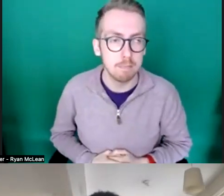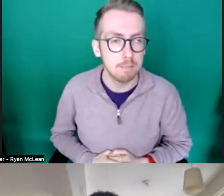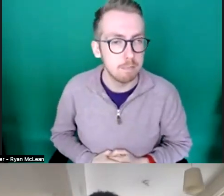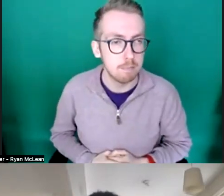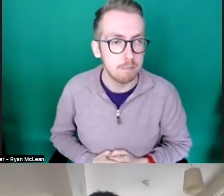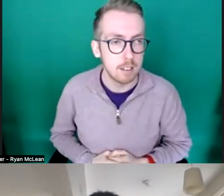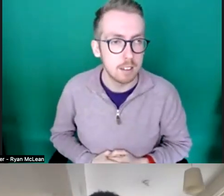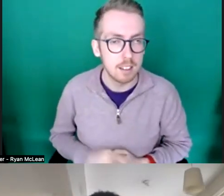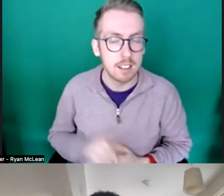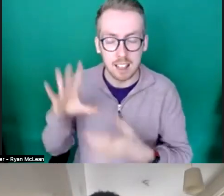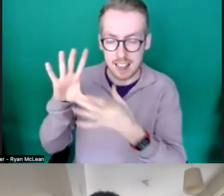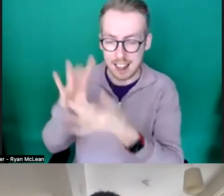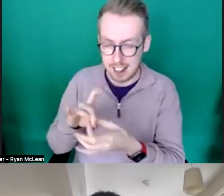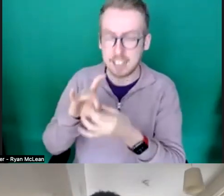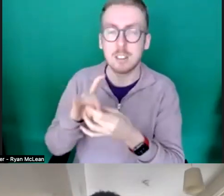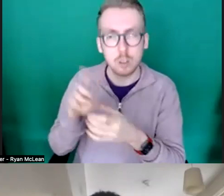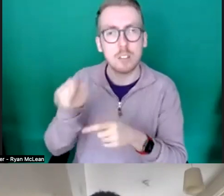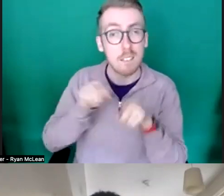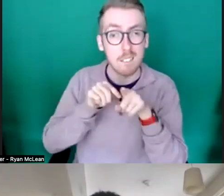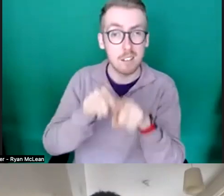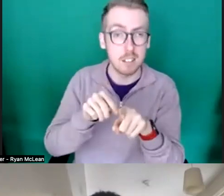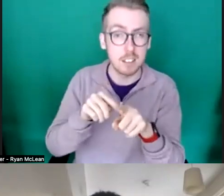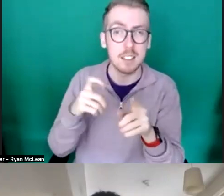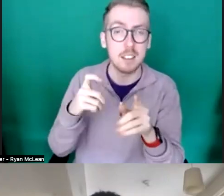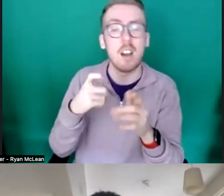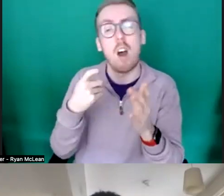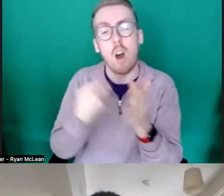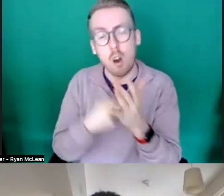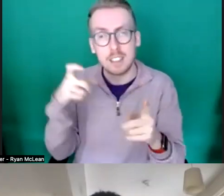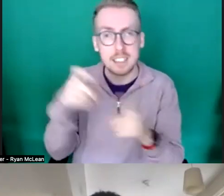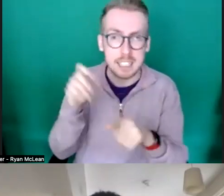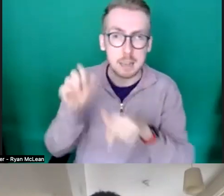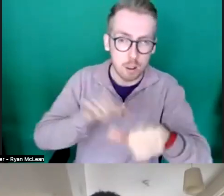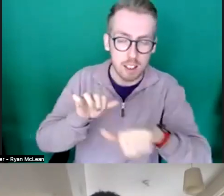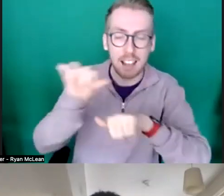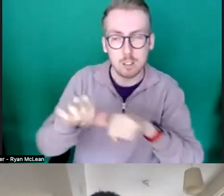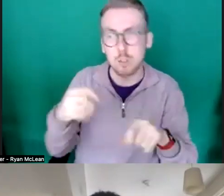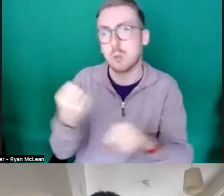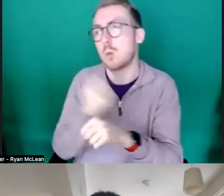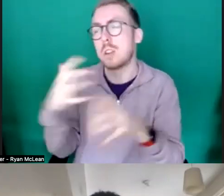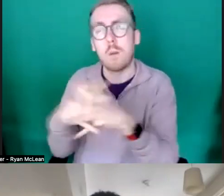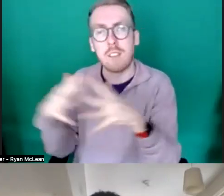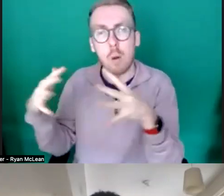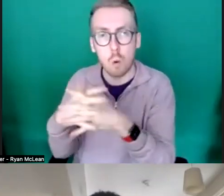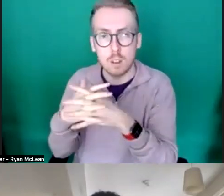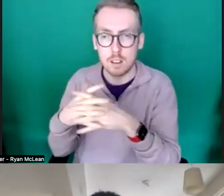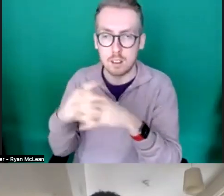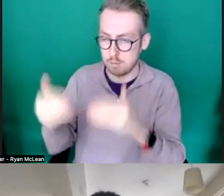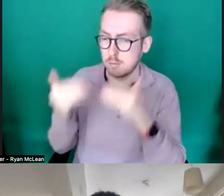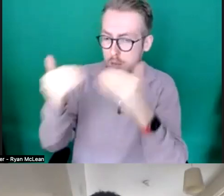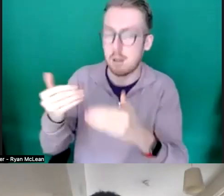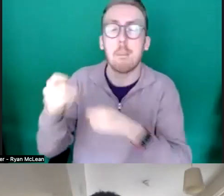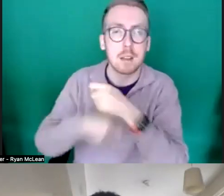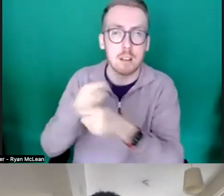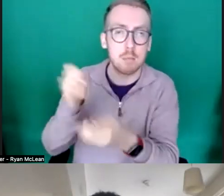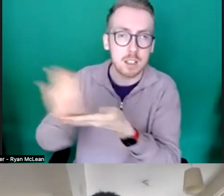following down the process um if without walls then goes on to commission or provide touring support for the